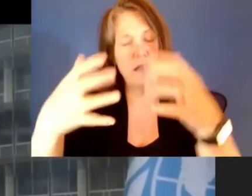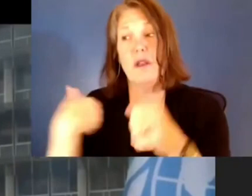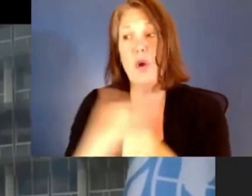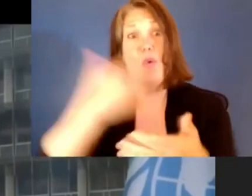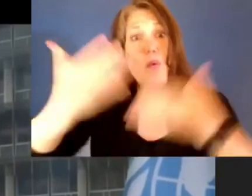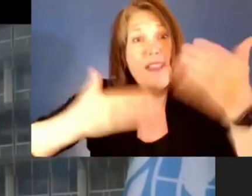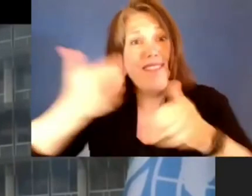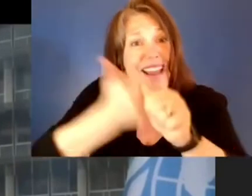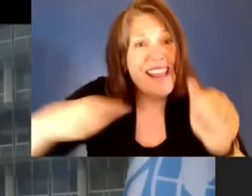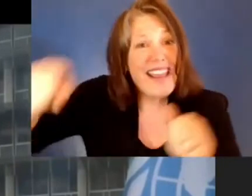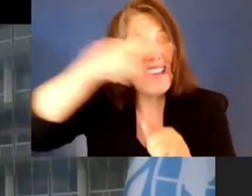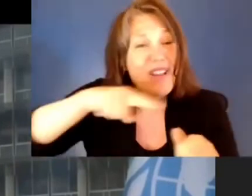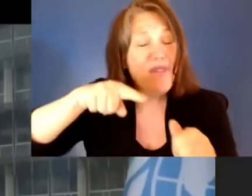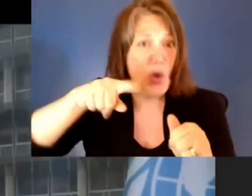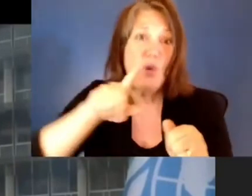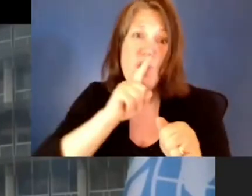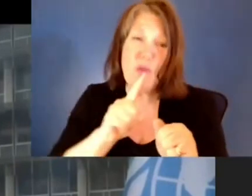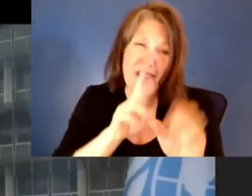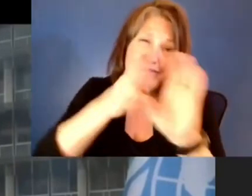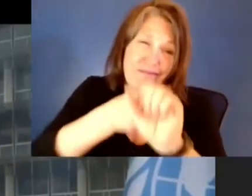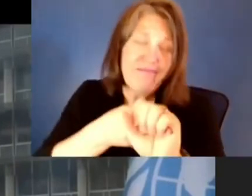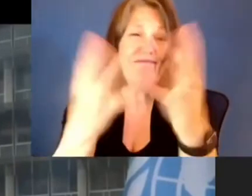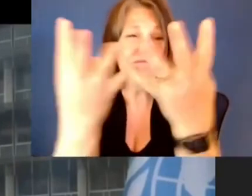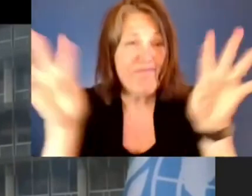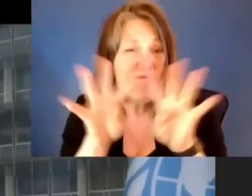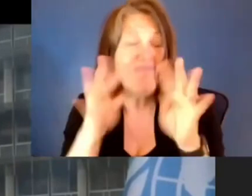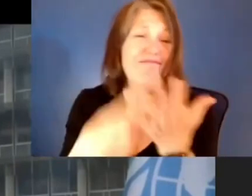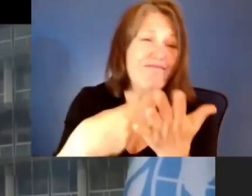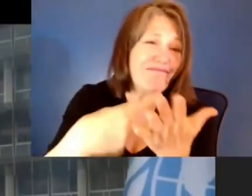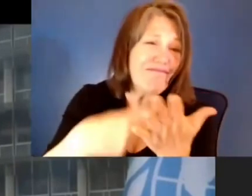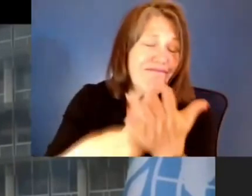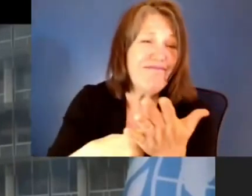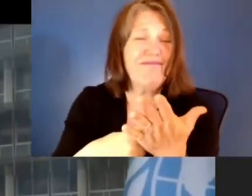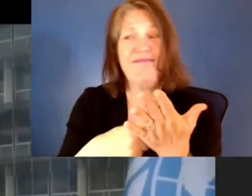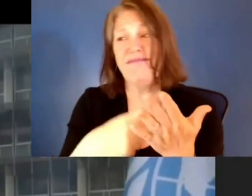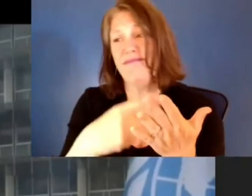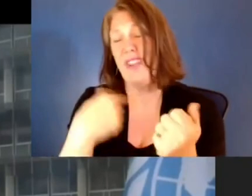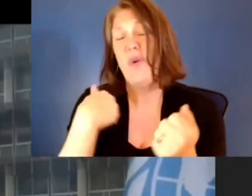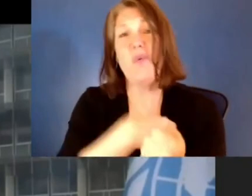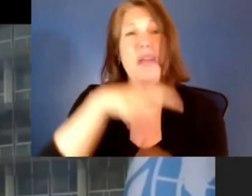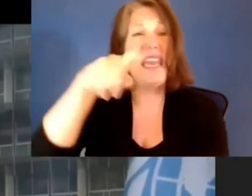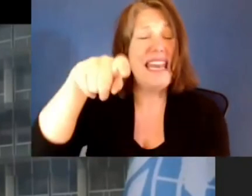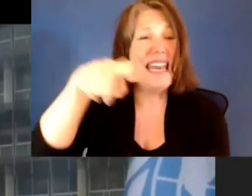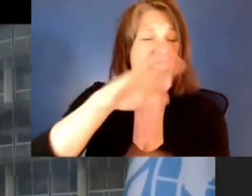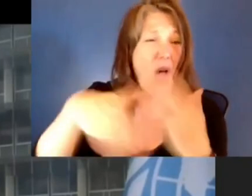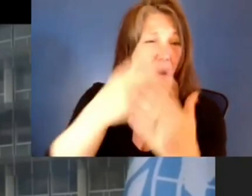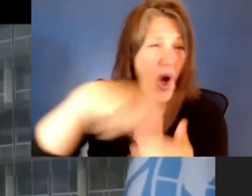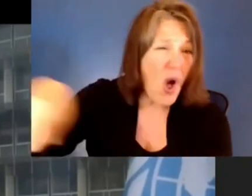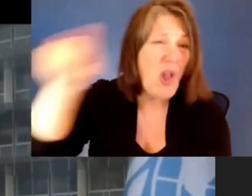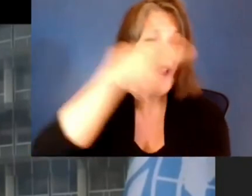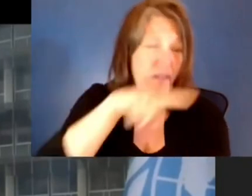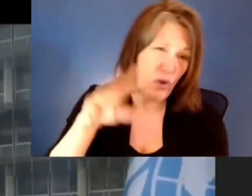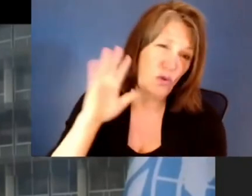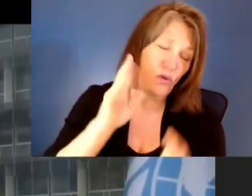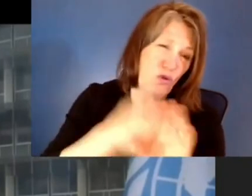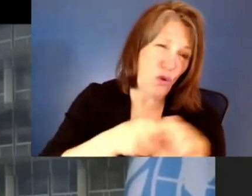this table, the table of multilateralism, because we need all of you on board. Only in this way,